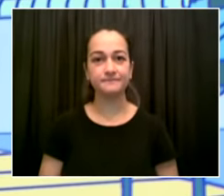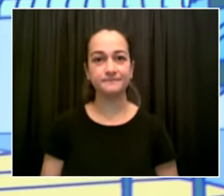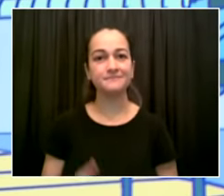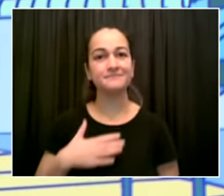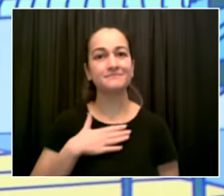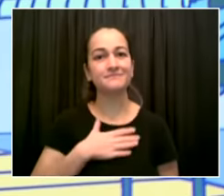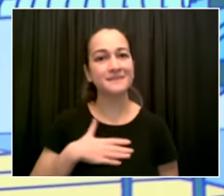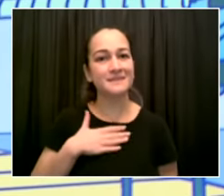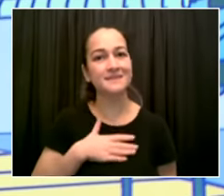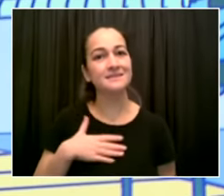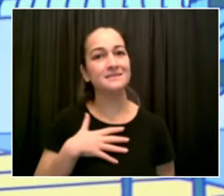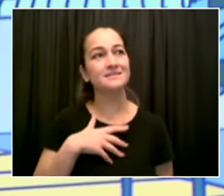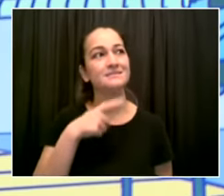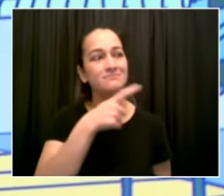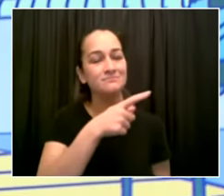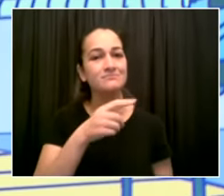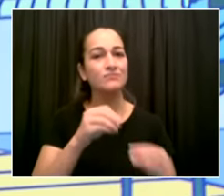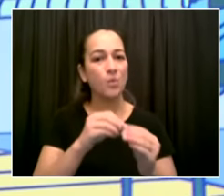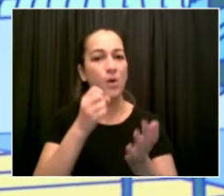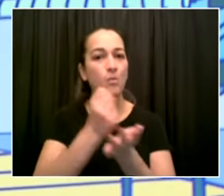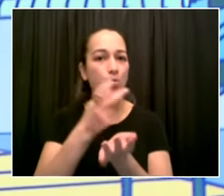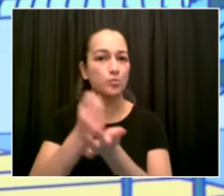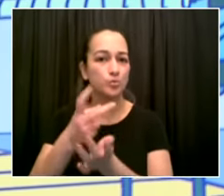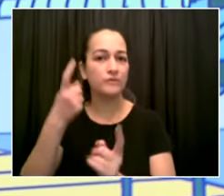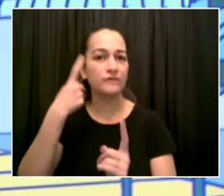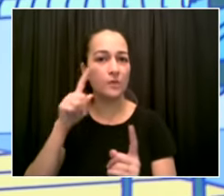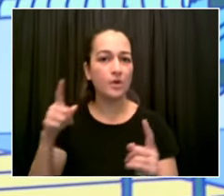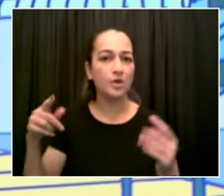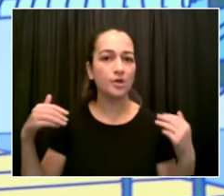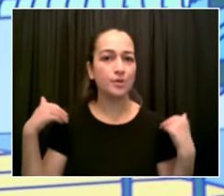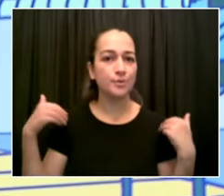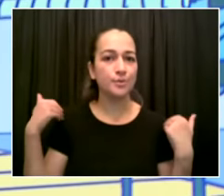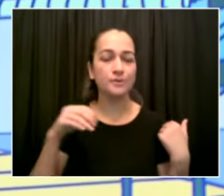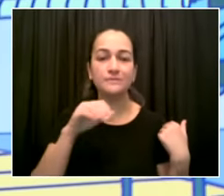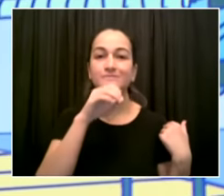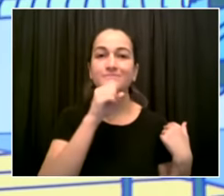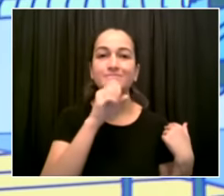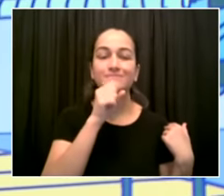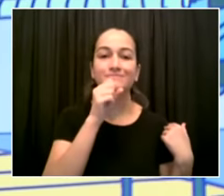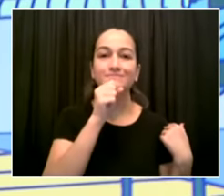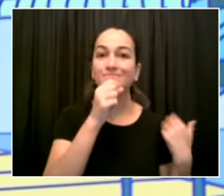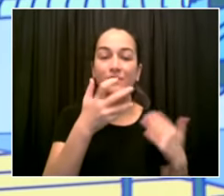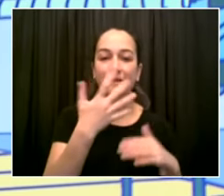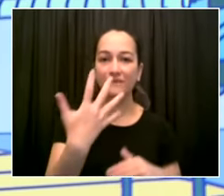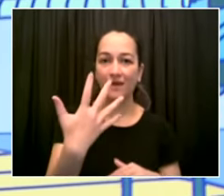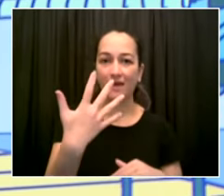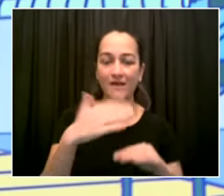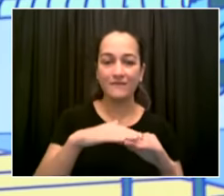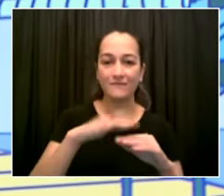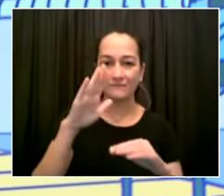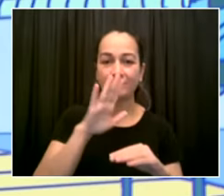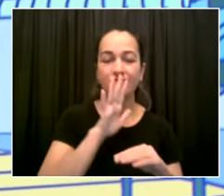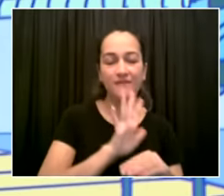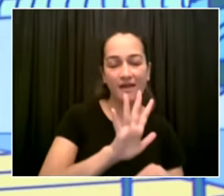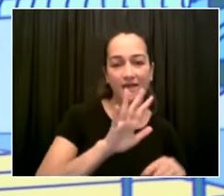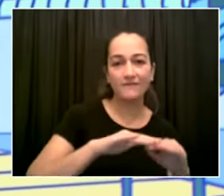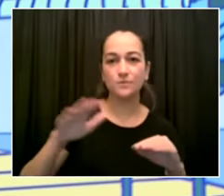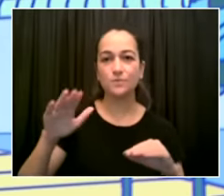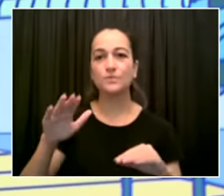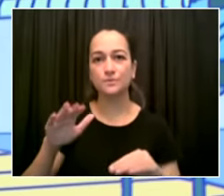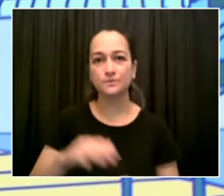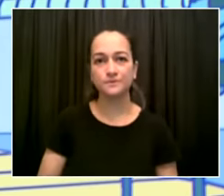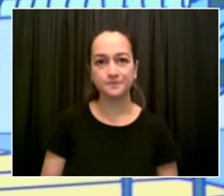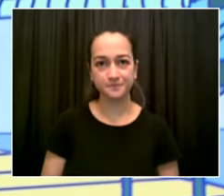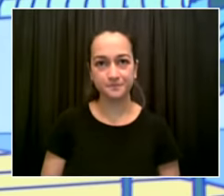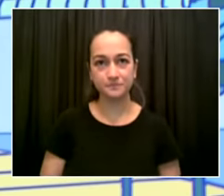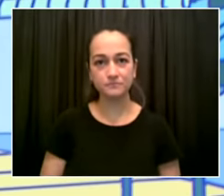community to be safe the only thing holding us back from getting to exactly where we need to go is the inability